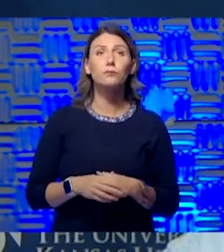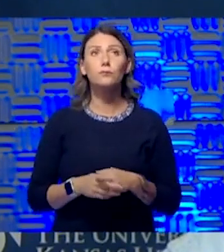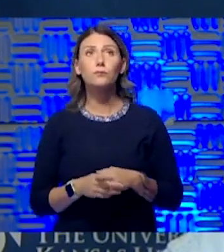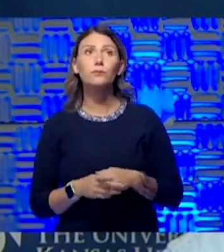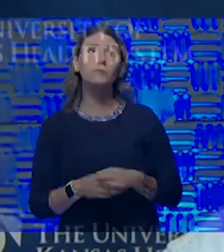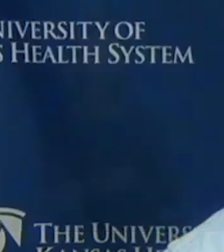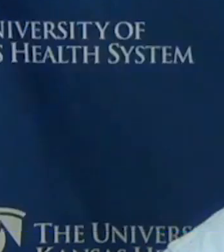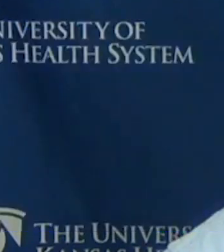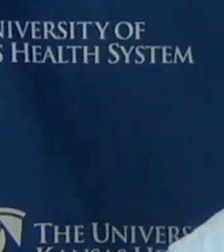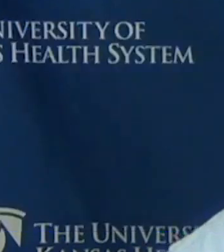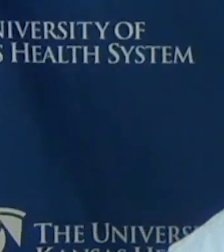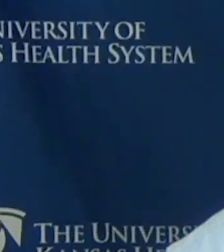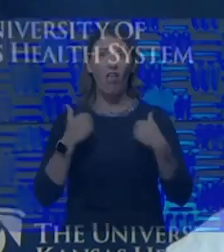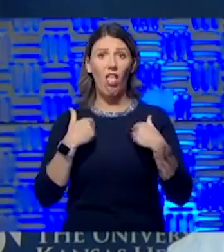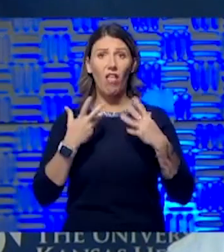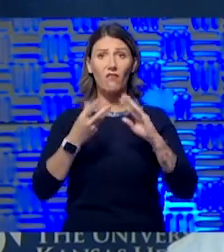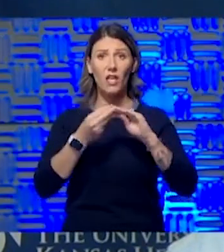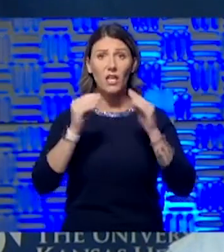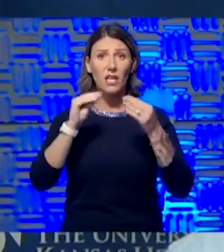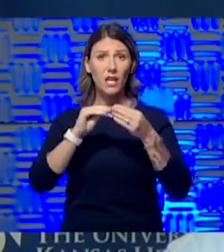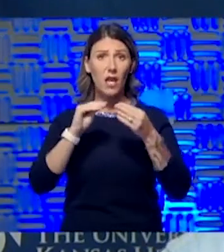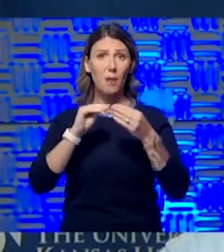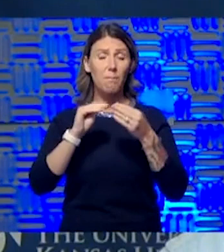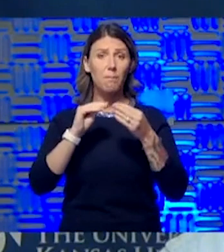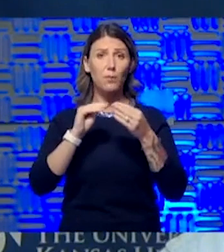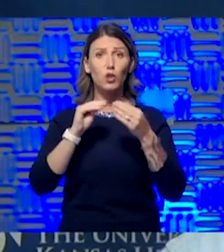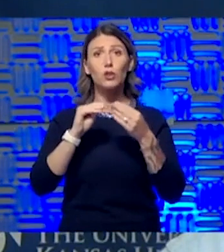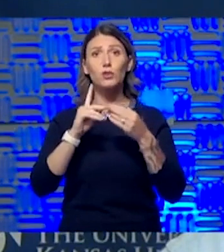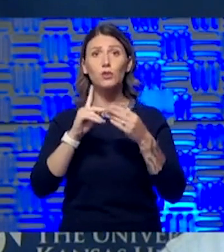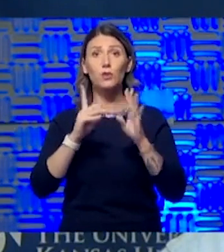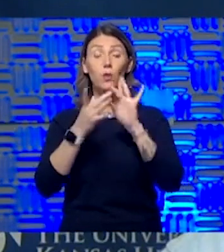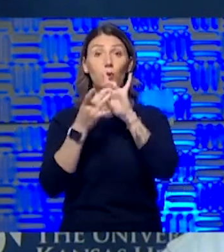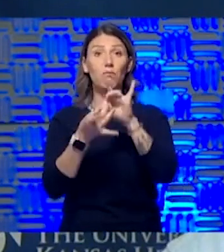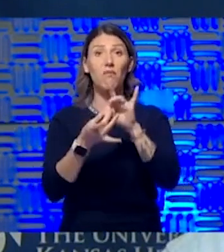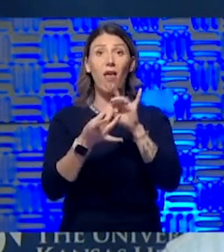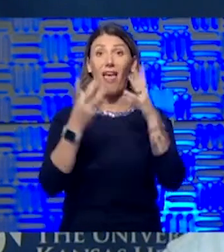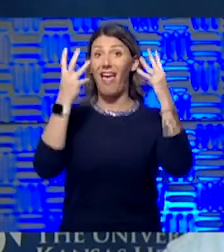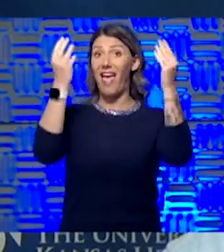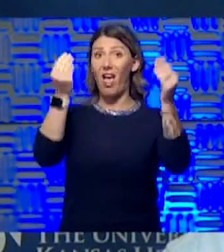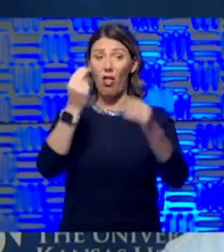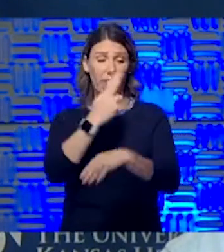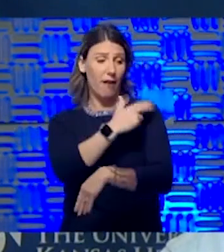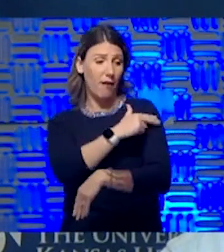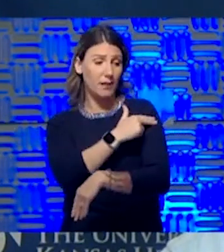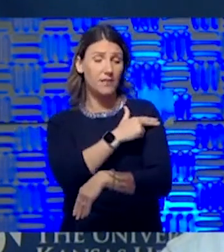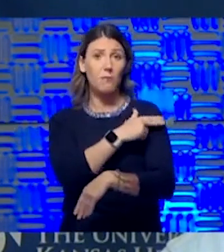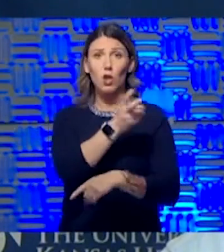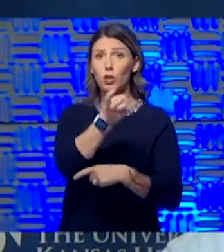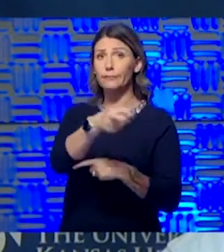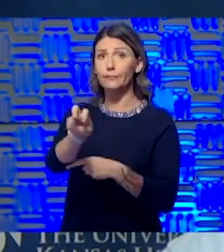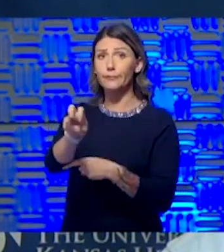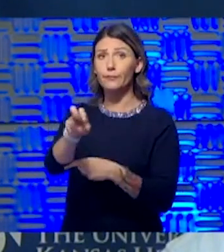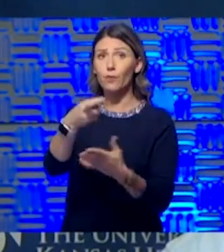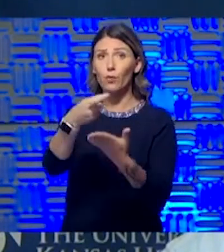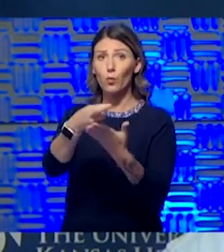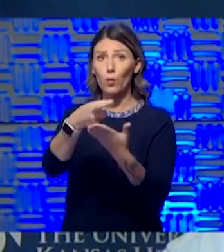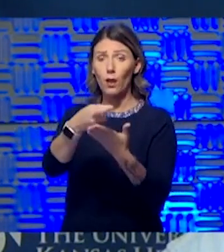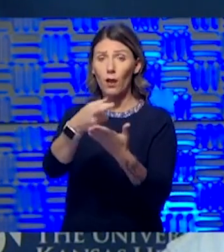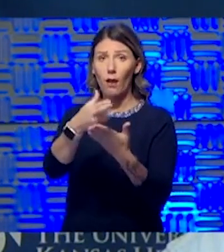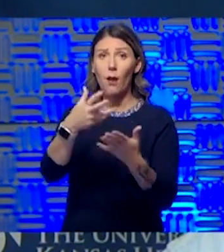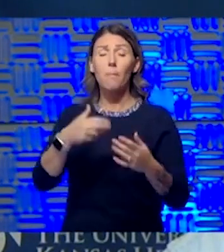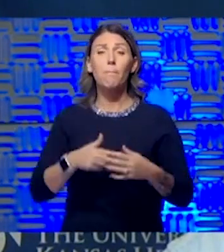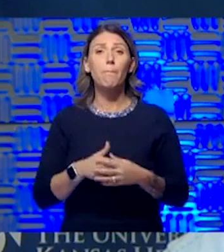good numbers in regards to getting them out of the hospital, get them to rehabs. I think that